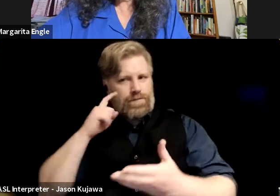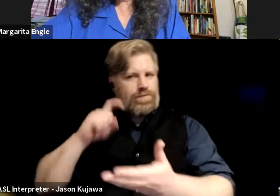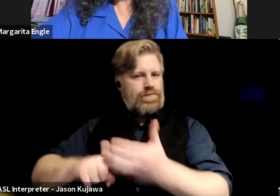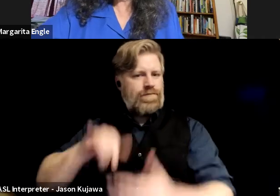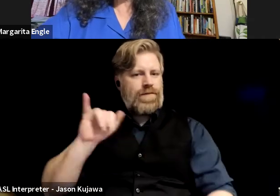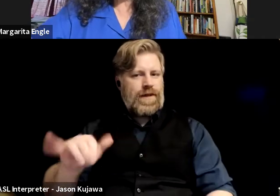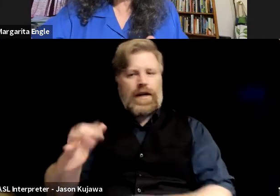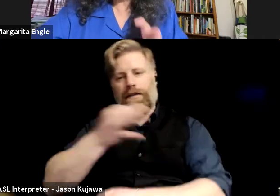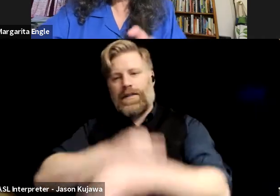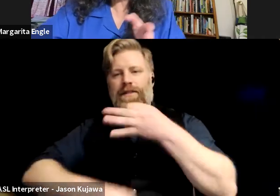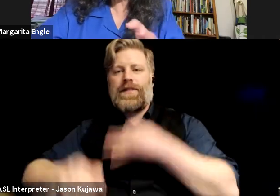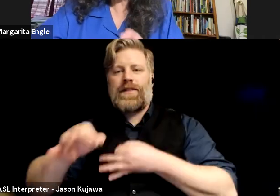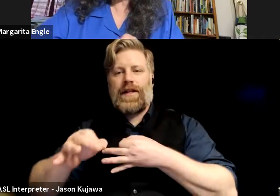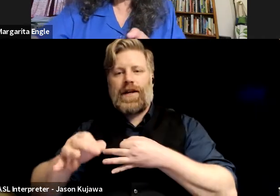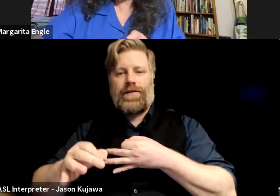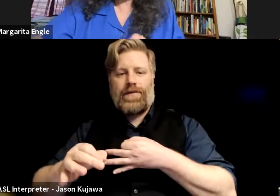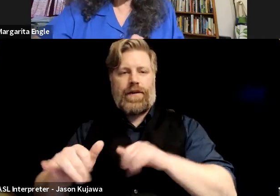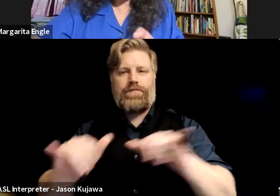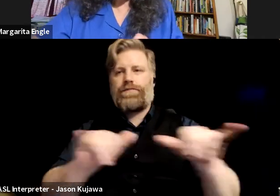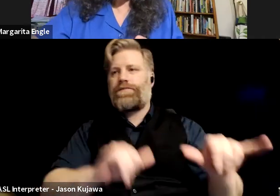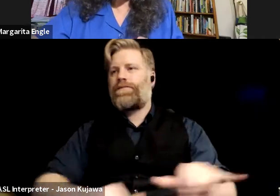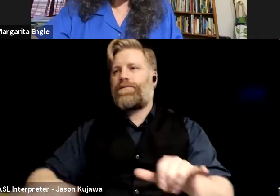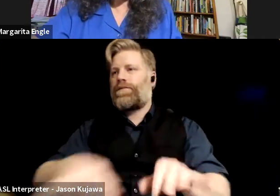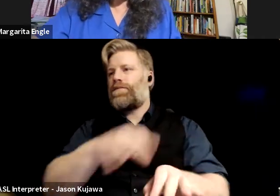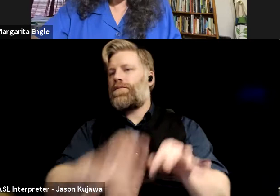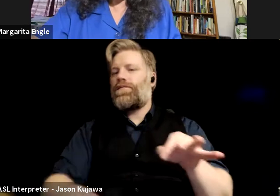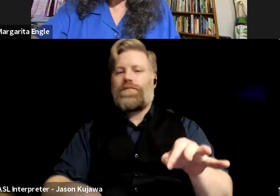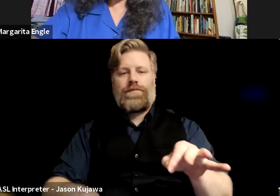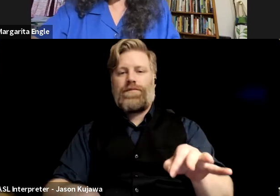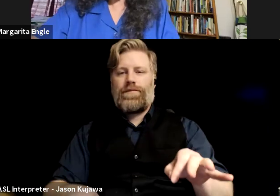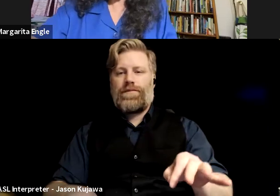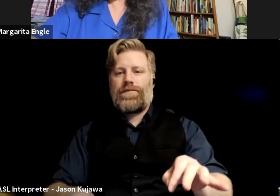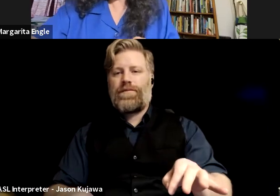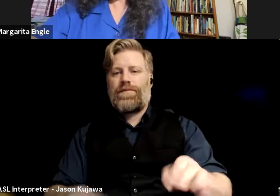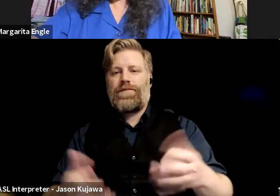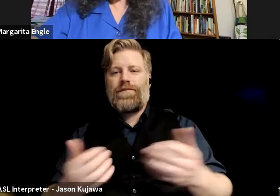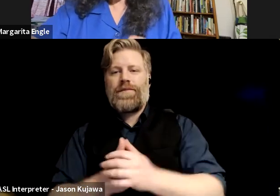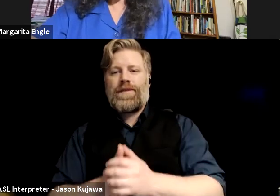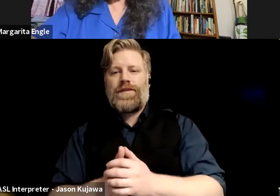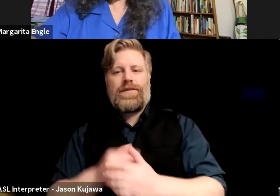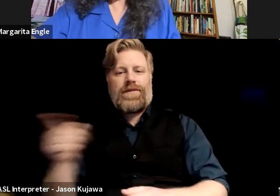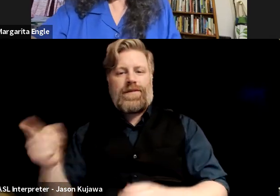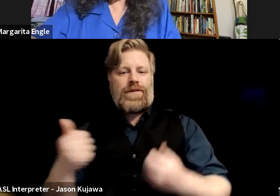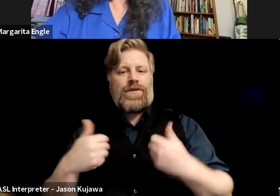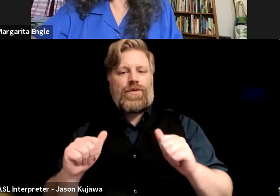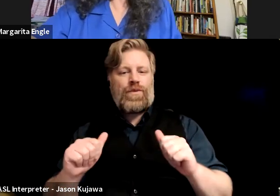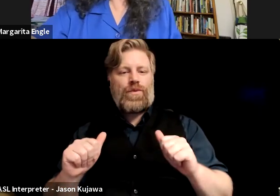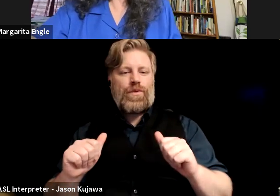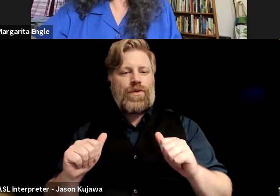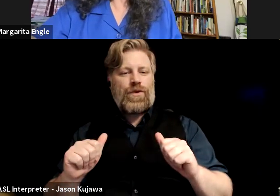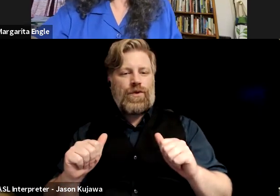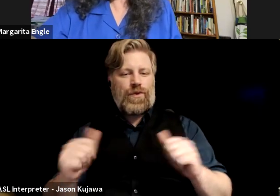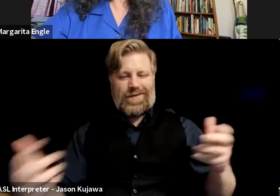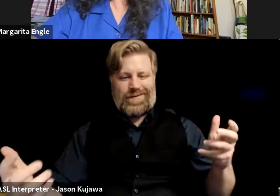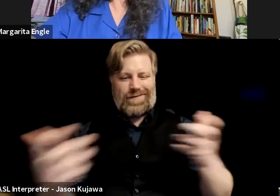of, instead of these oversimplified little kind of, it's trying to put the square pegs in the round holes